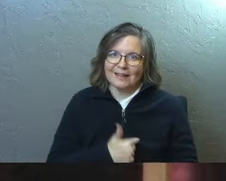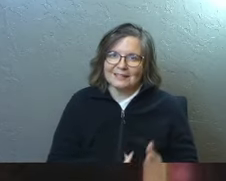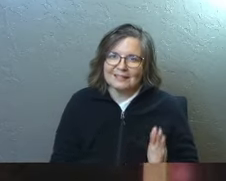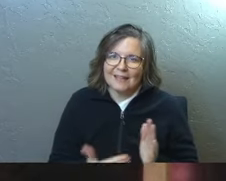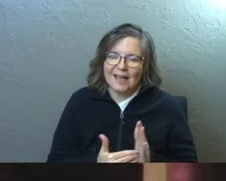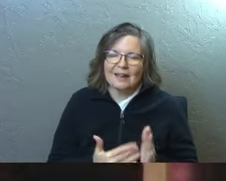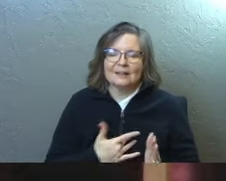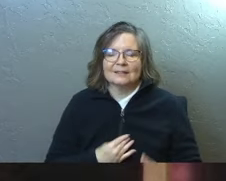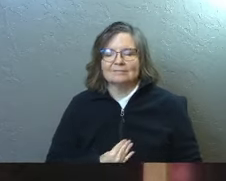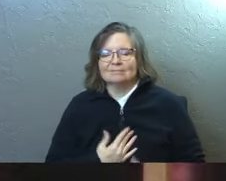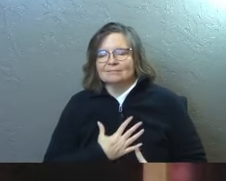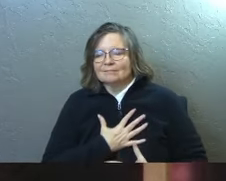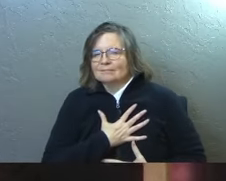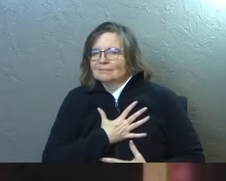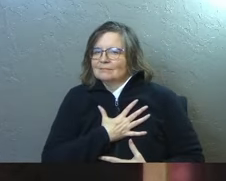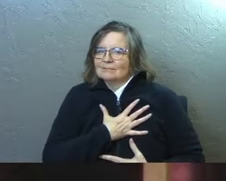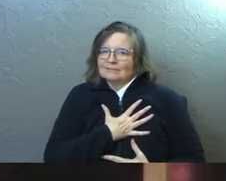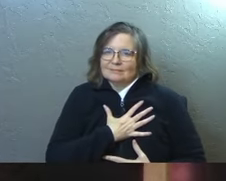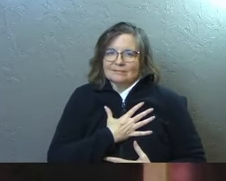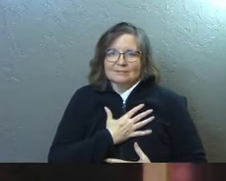And it was just so good.